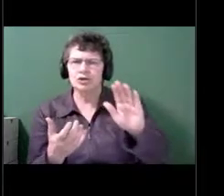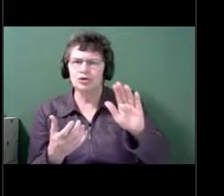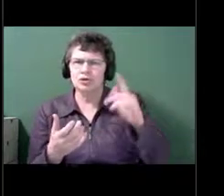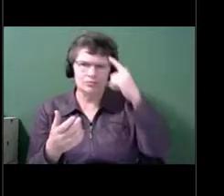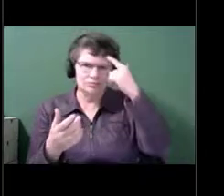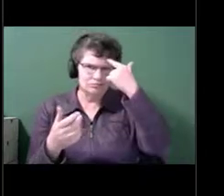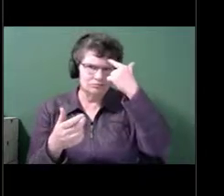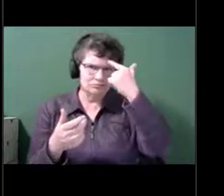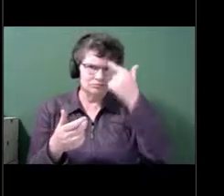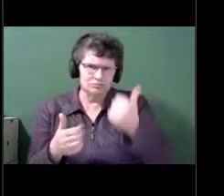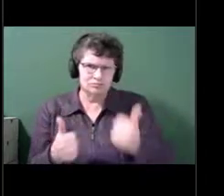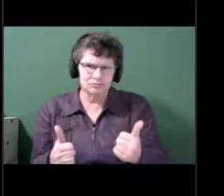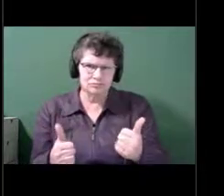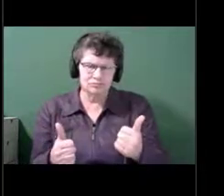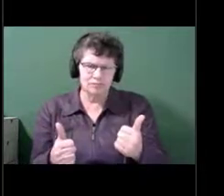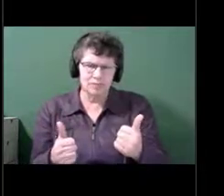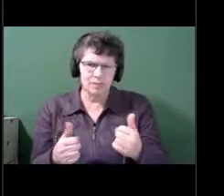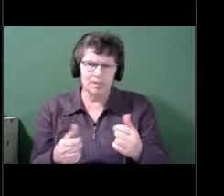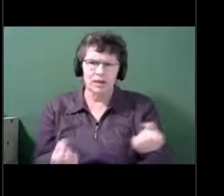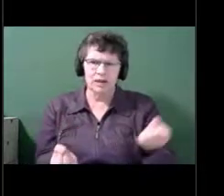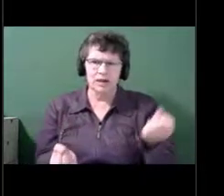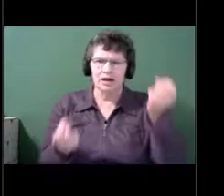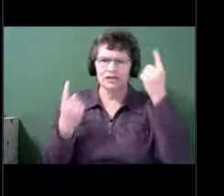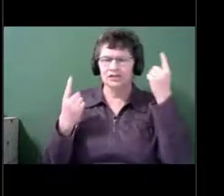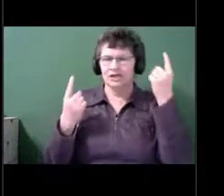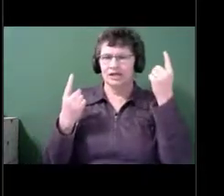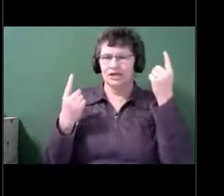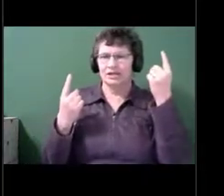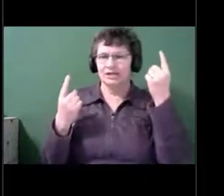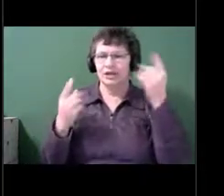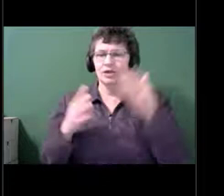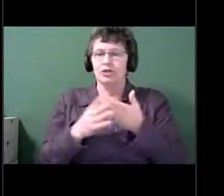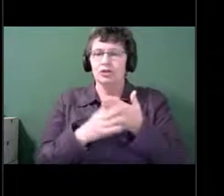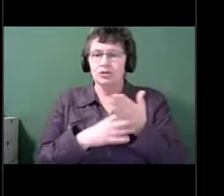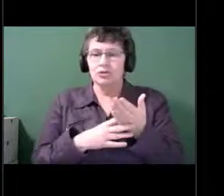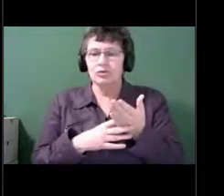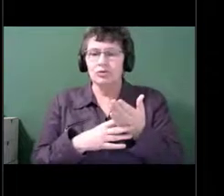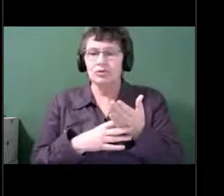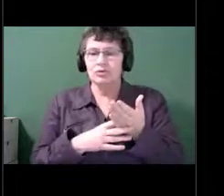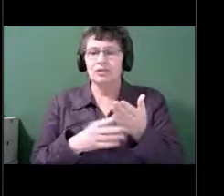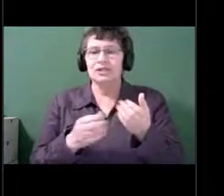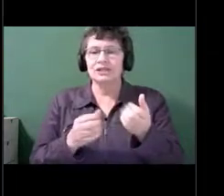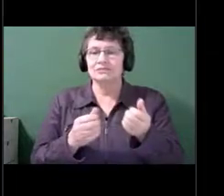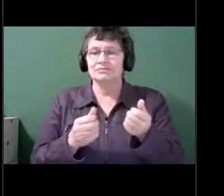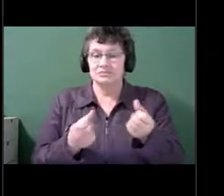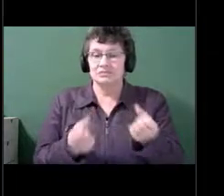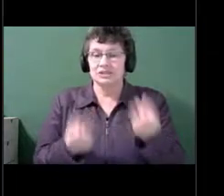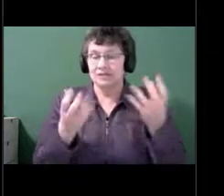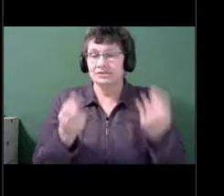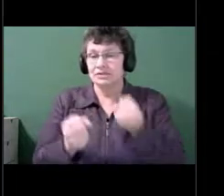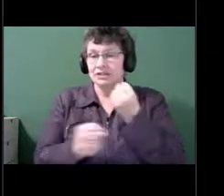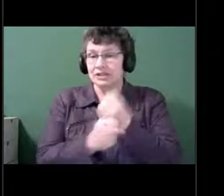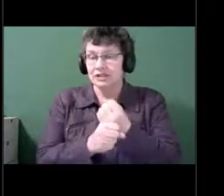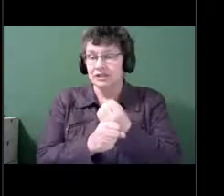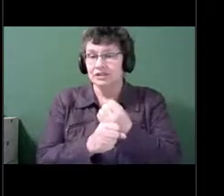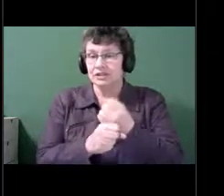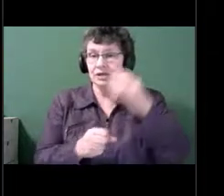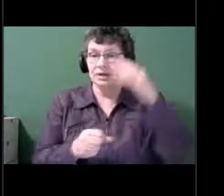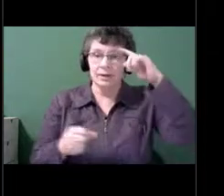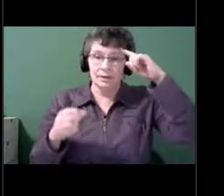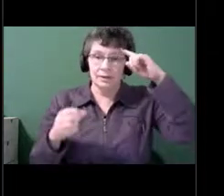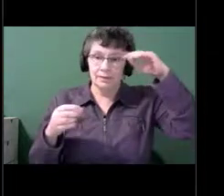but they go down more for people in the hearing loss group than the normal group.